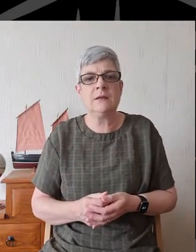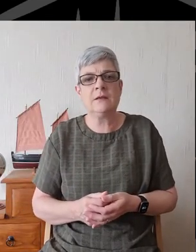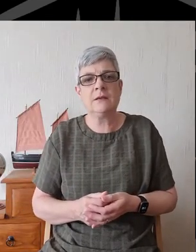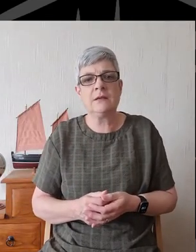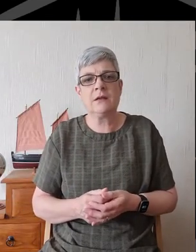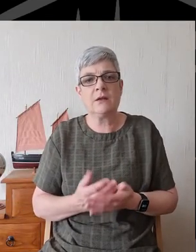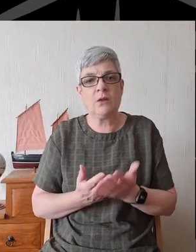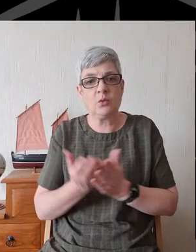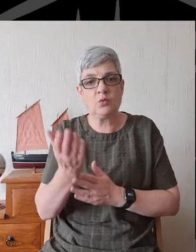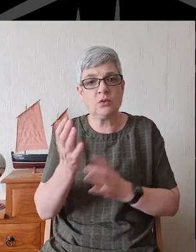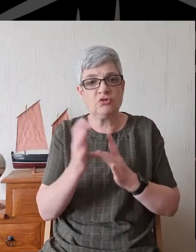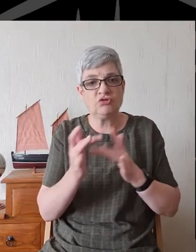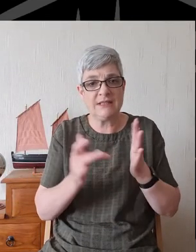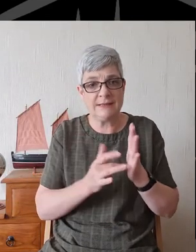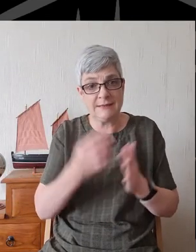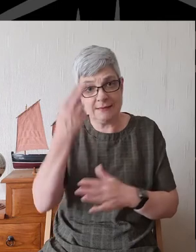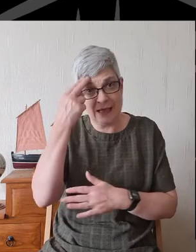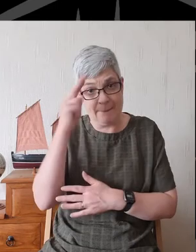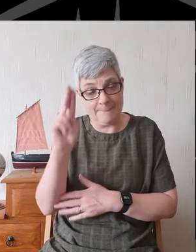In Jesus' name.